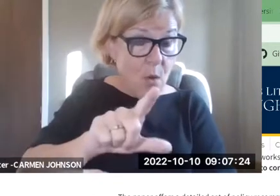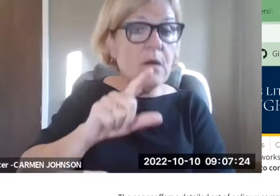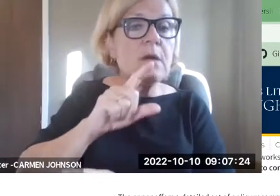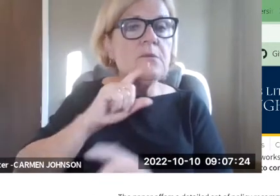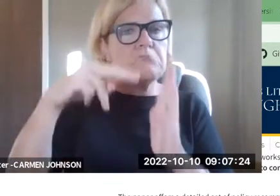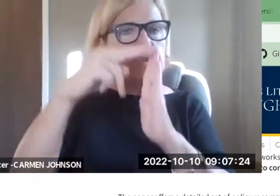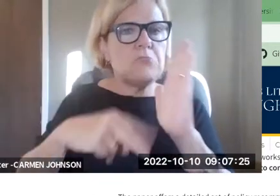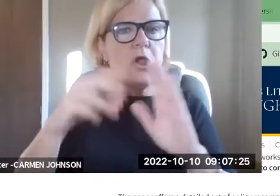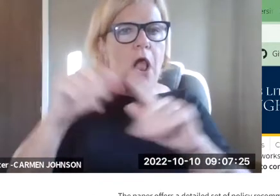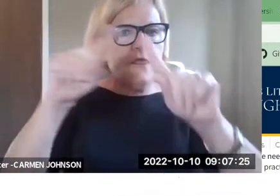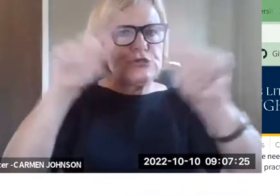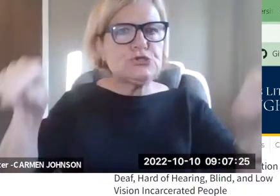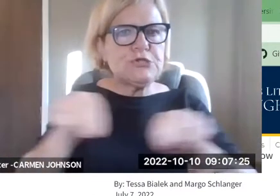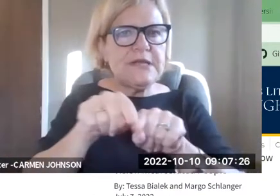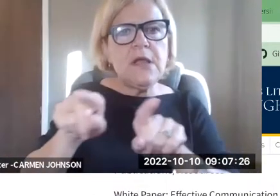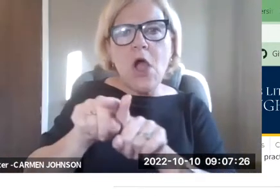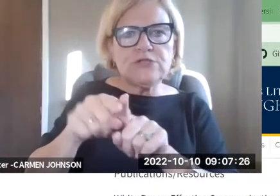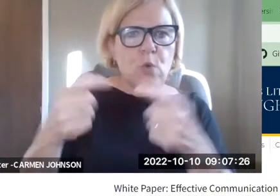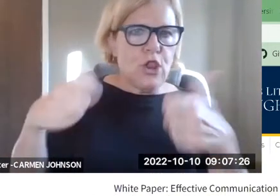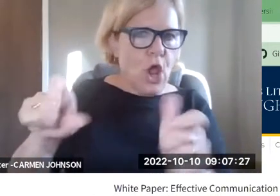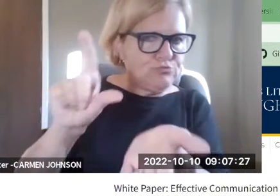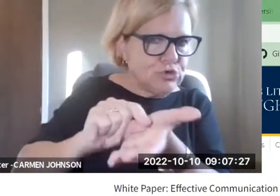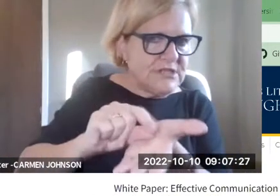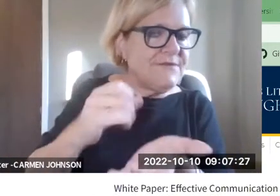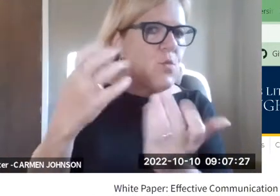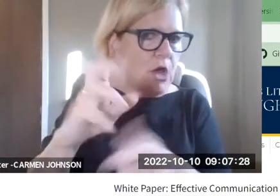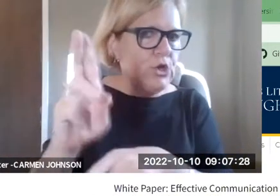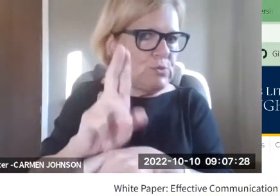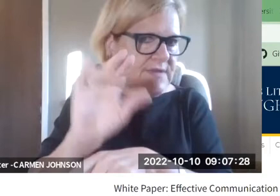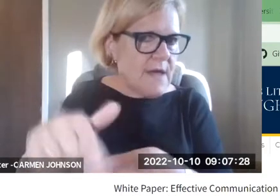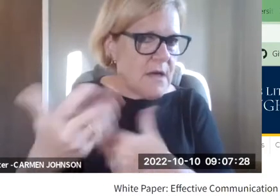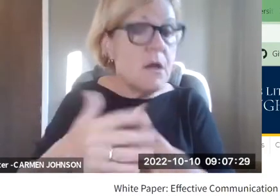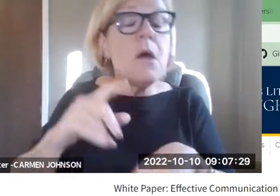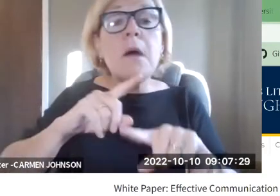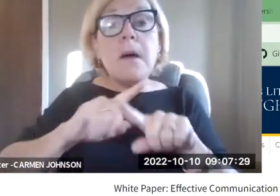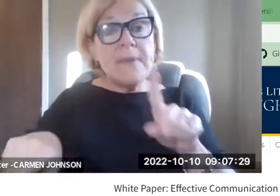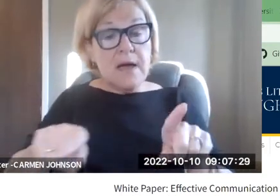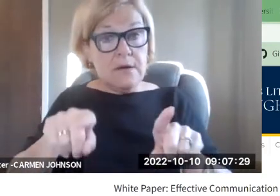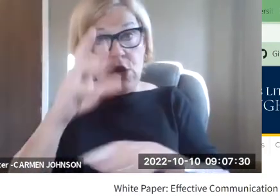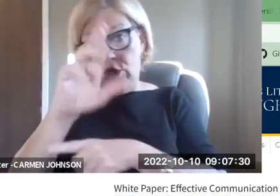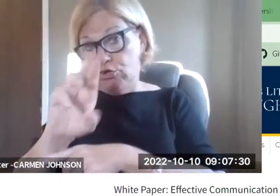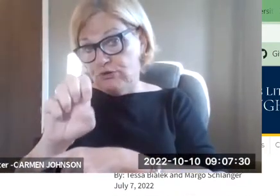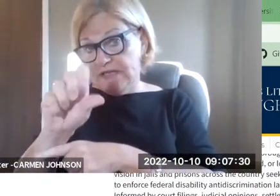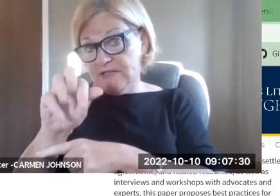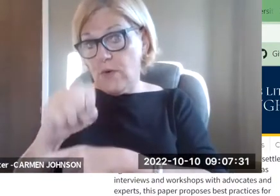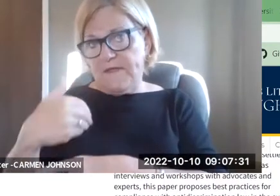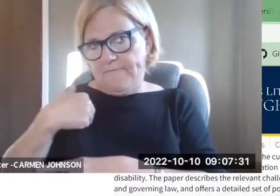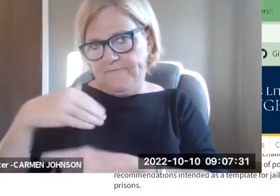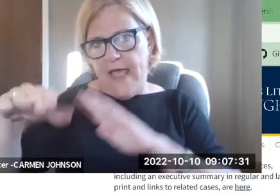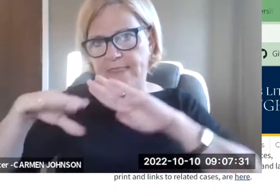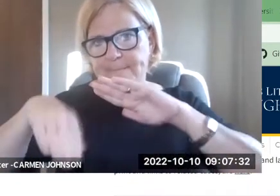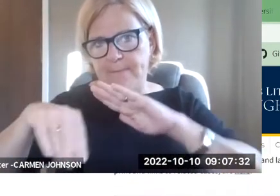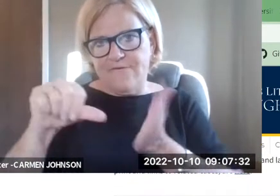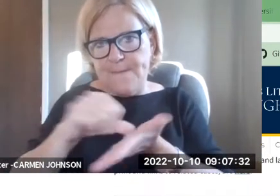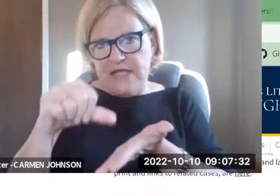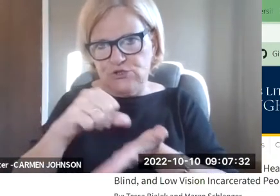is both the paper itself, which if you download it is screen readable. And there's also a large print version if